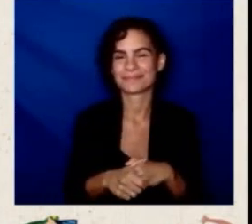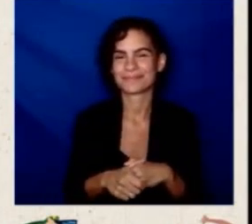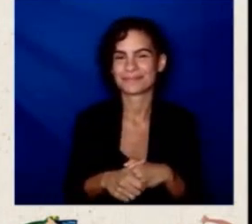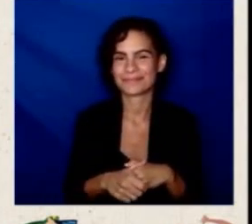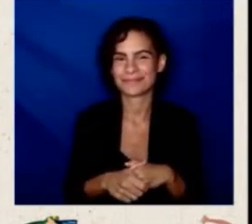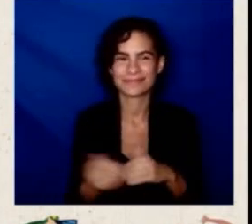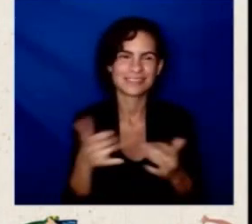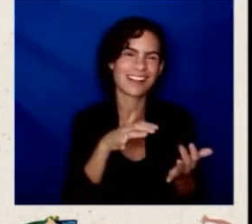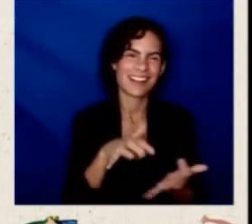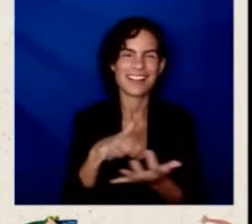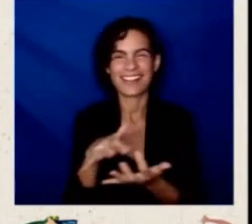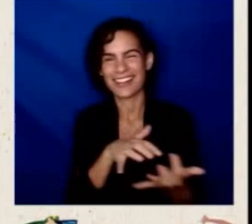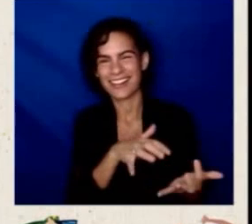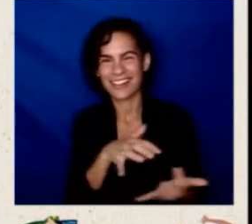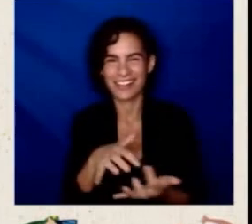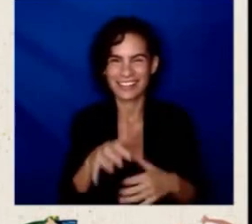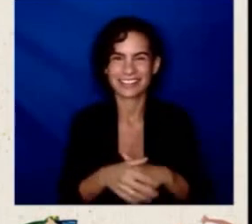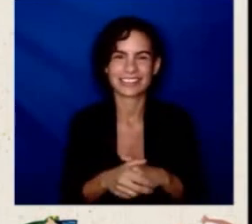the truck, yes.